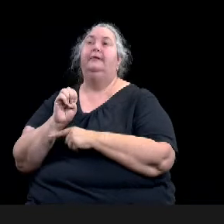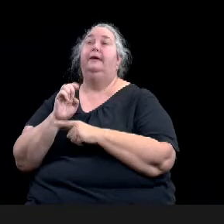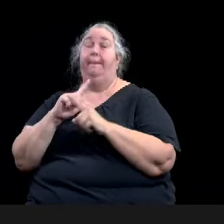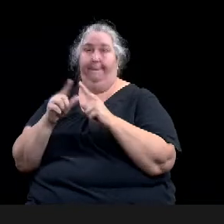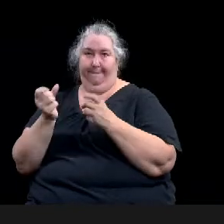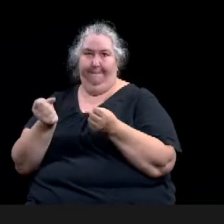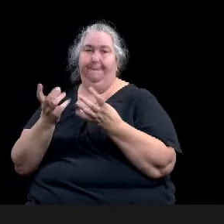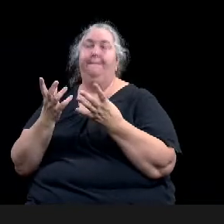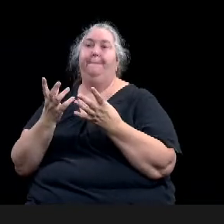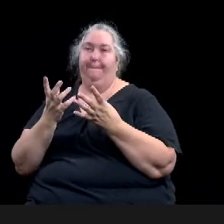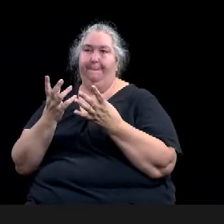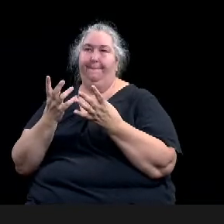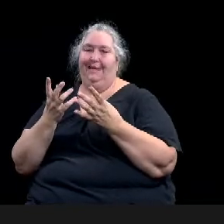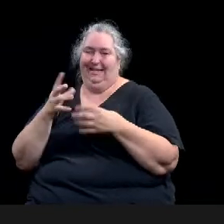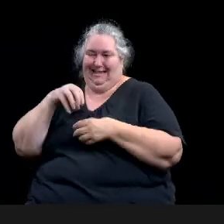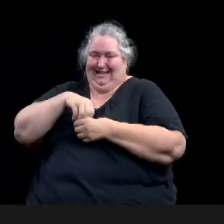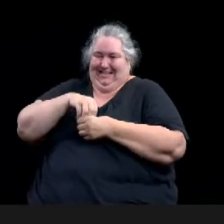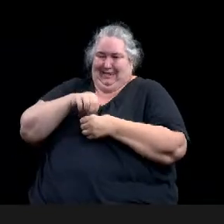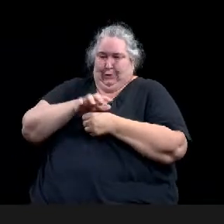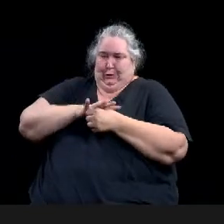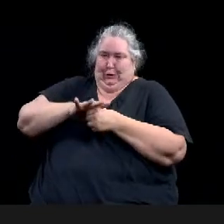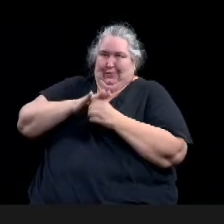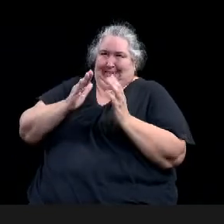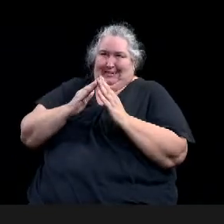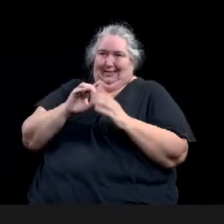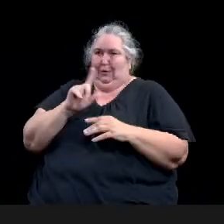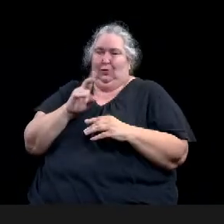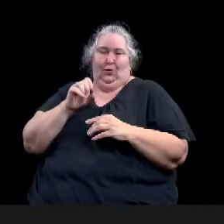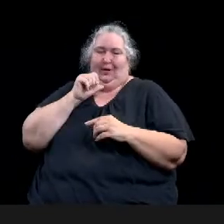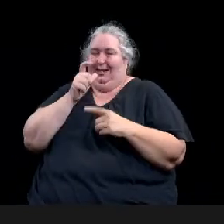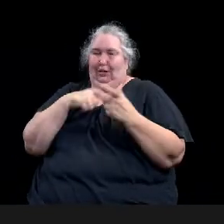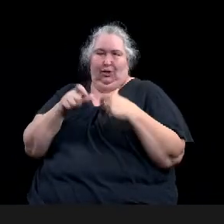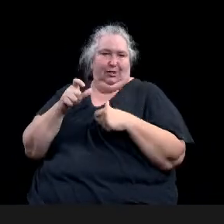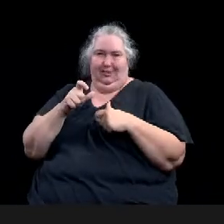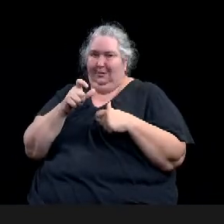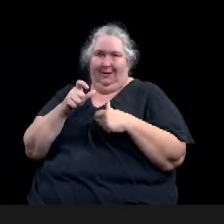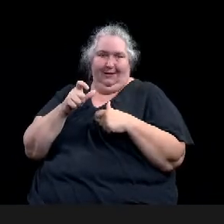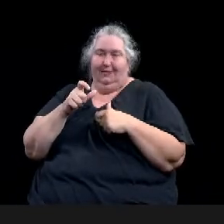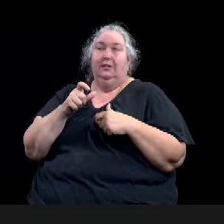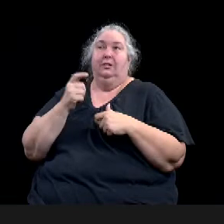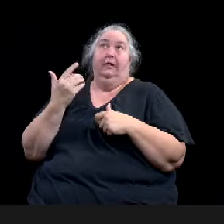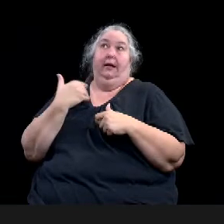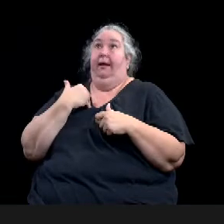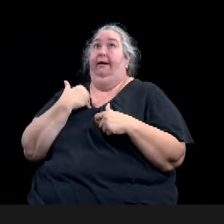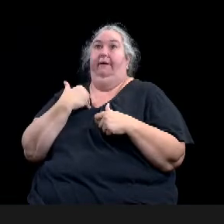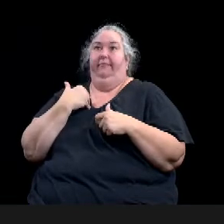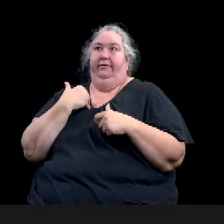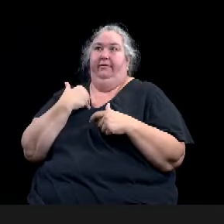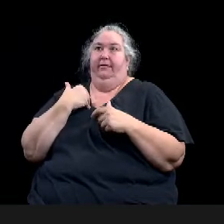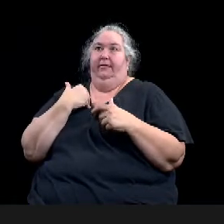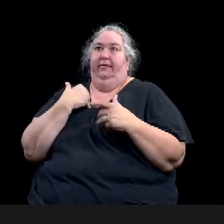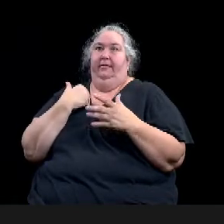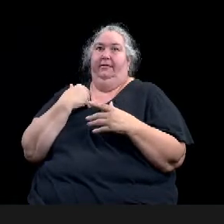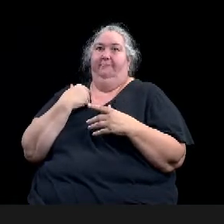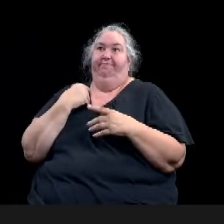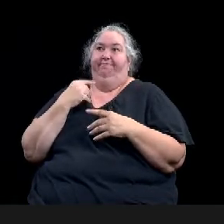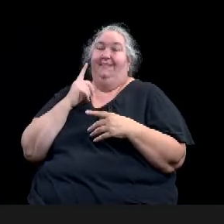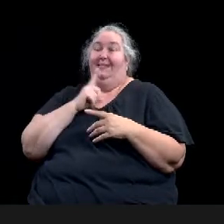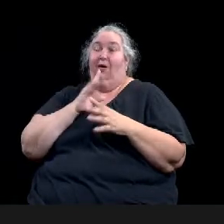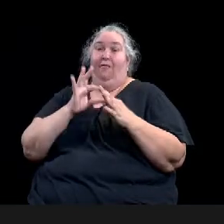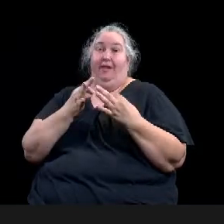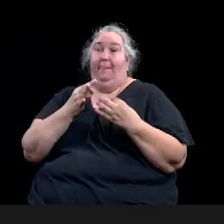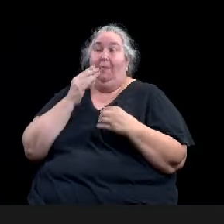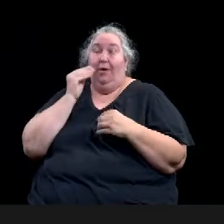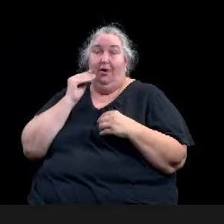single family residences, you have a lot of that that are in commercial zoning districts that were, um, you know,